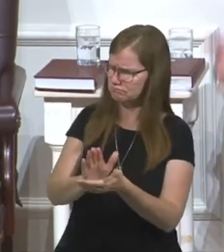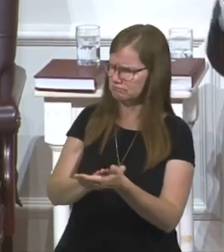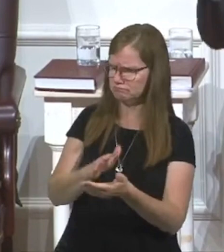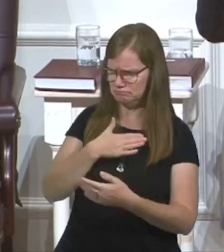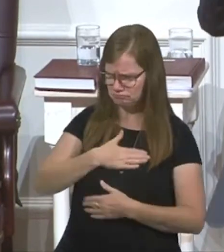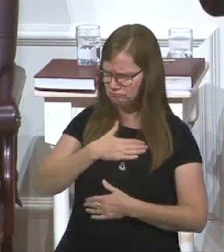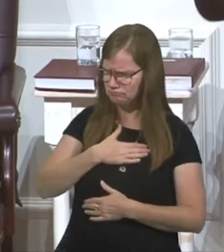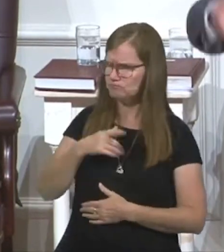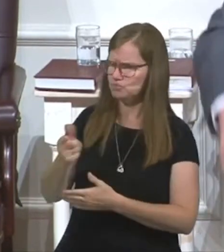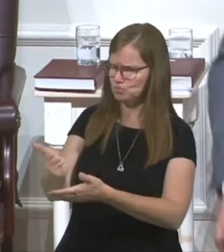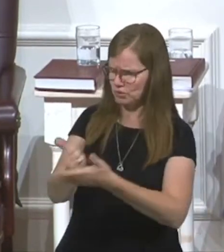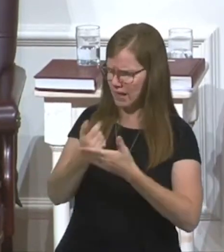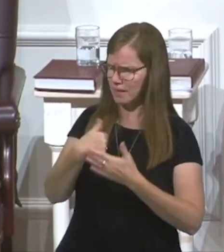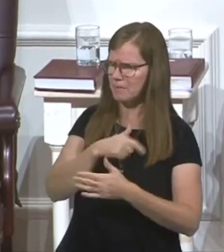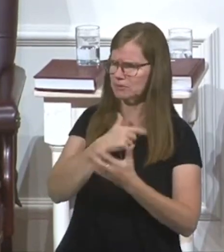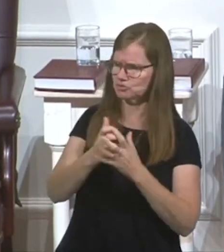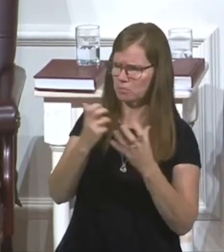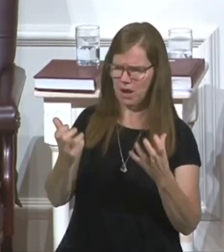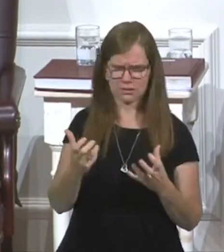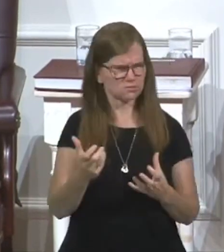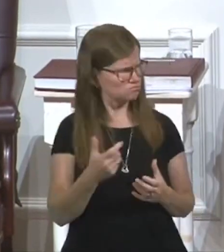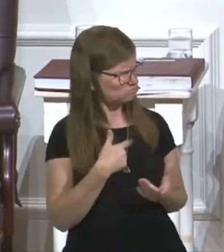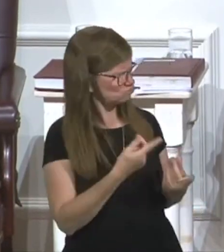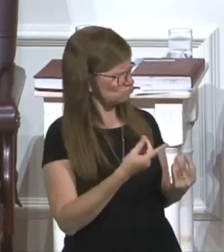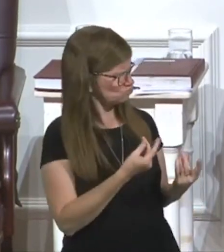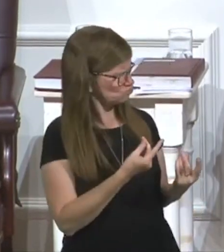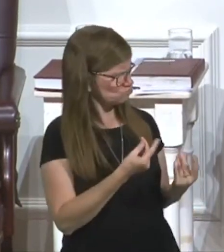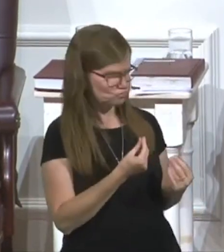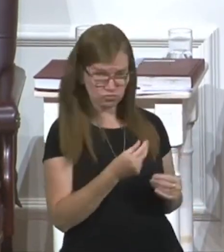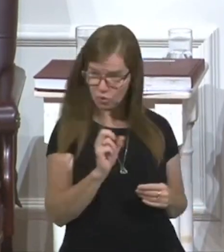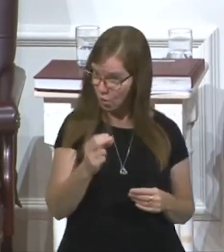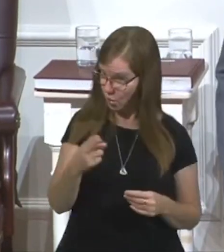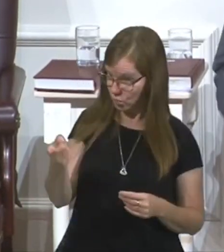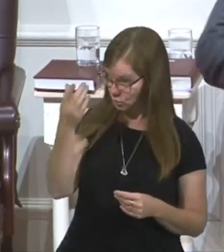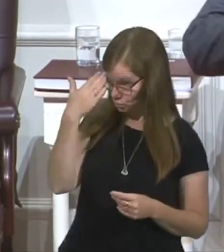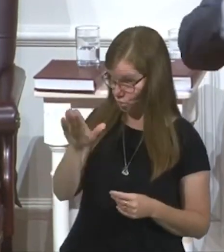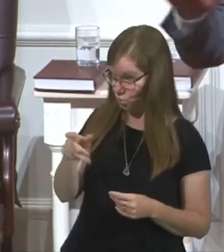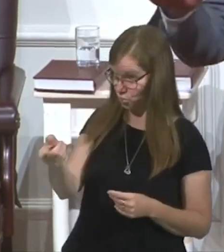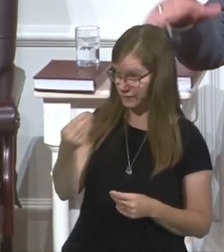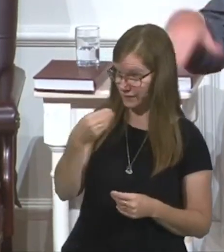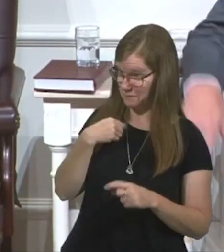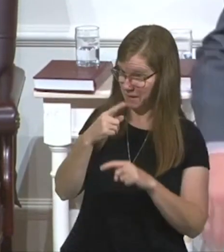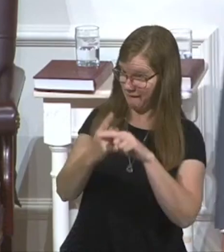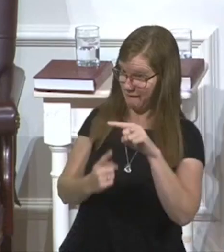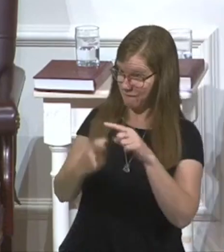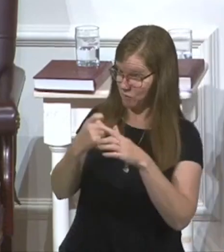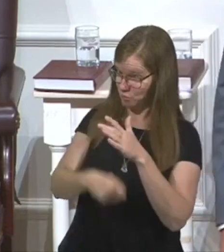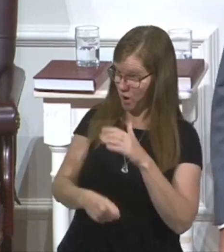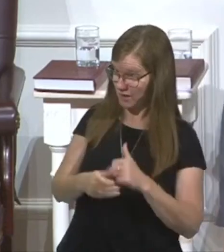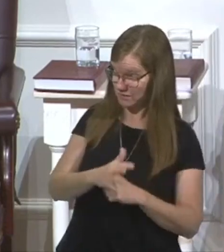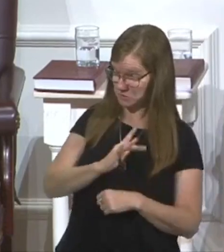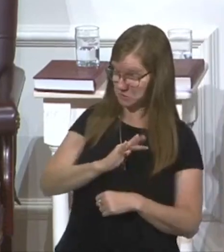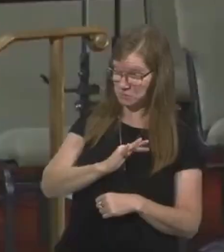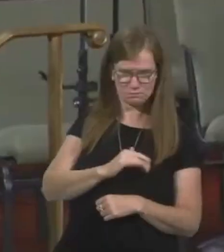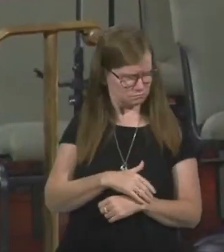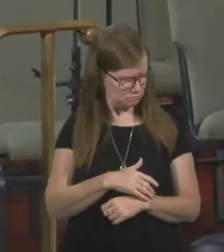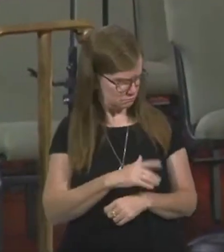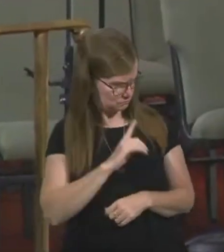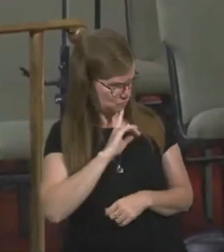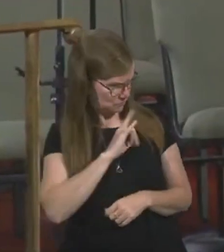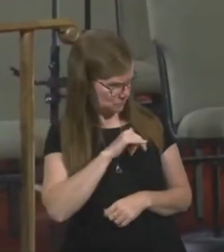for us and our family. You helped us so much. He's like, what did I do? He goes, oh, you don't know? You gave me half price on that thing. You go, did?